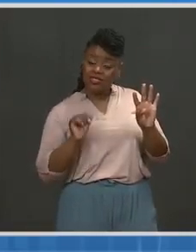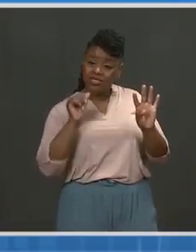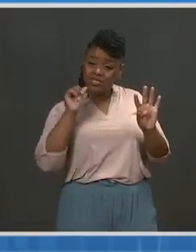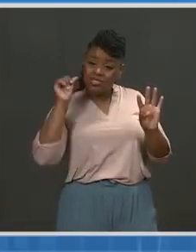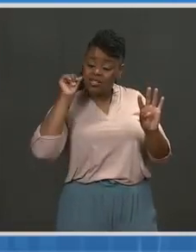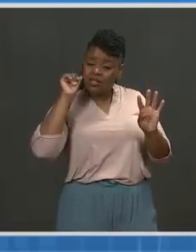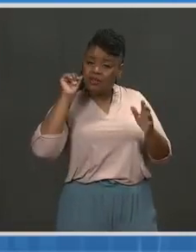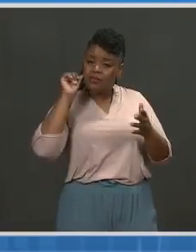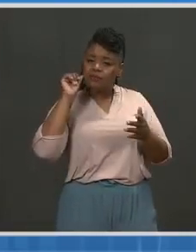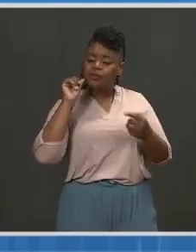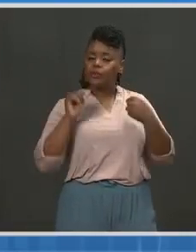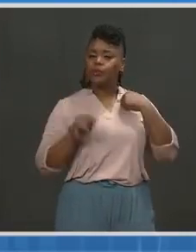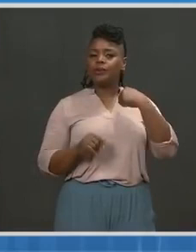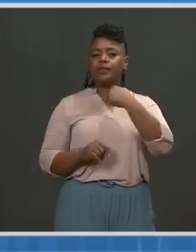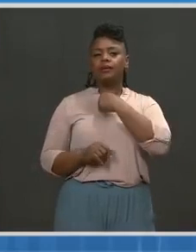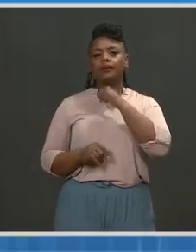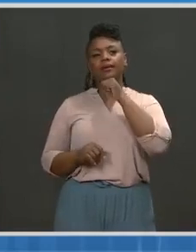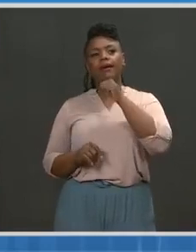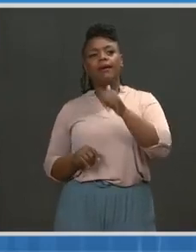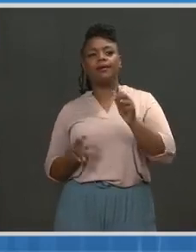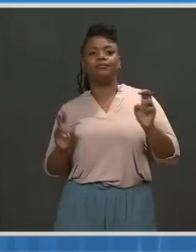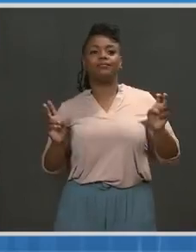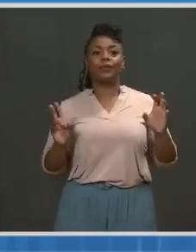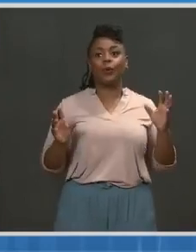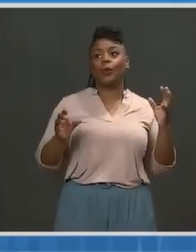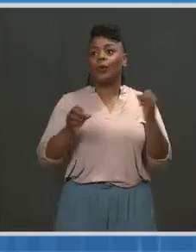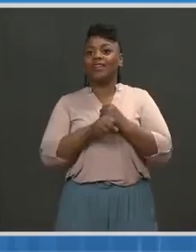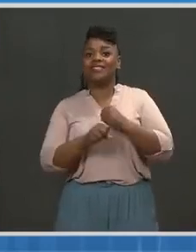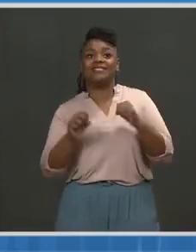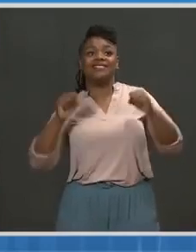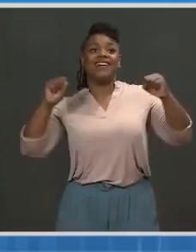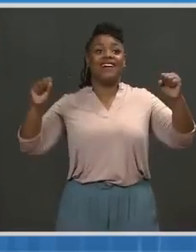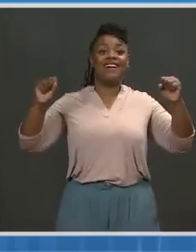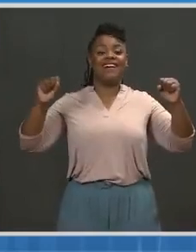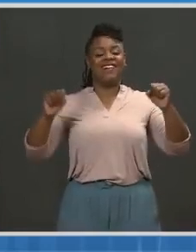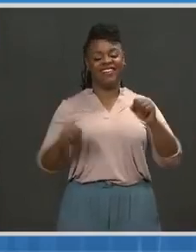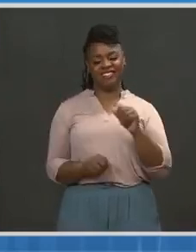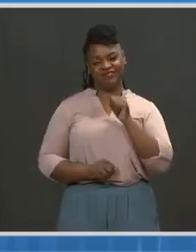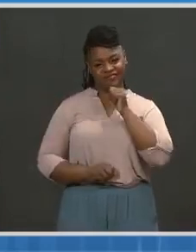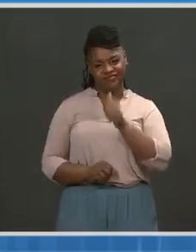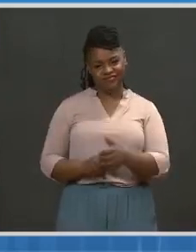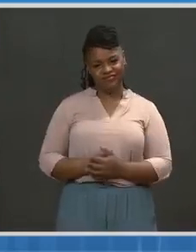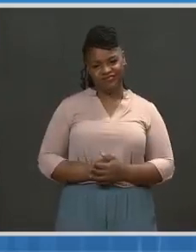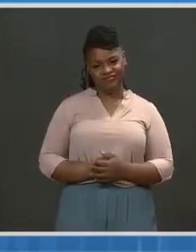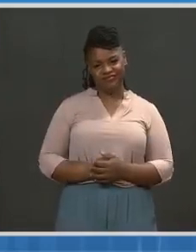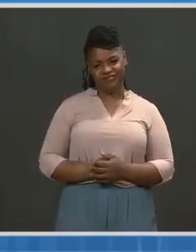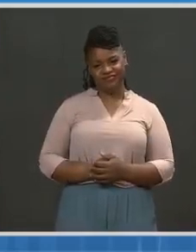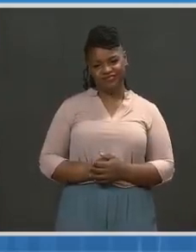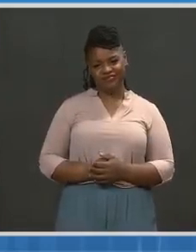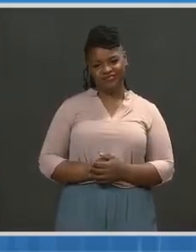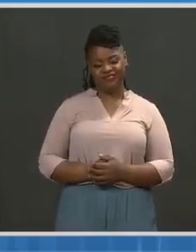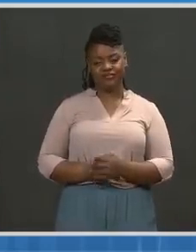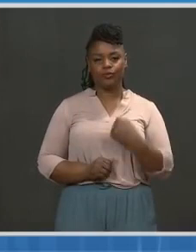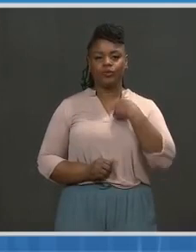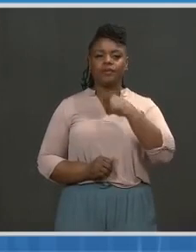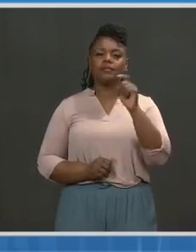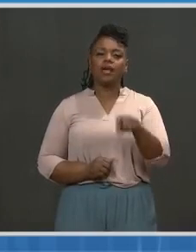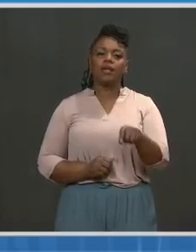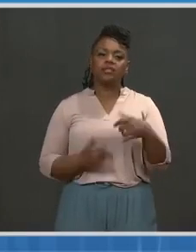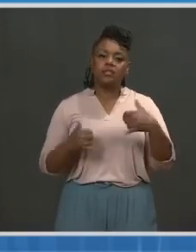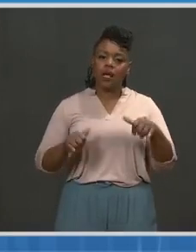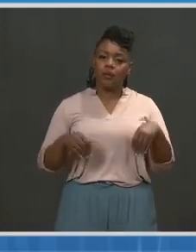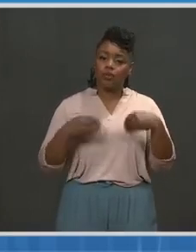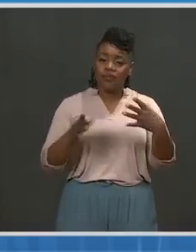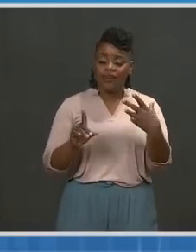When you're at that level, I don't think you can declare victory and say you've turned the corner. You've got to continue to do what we're